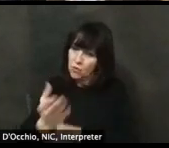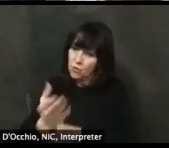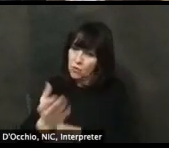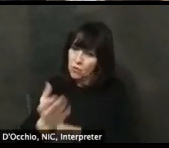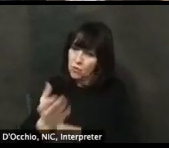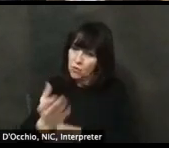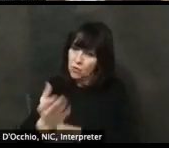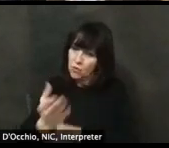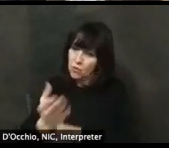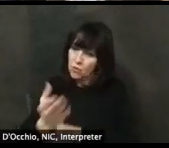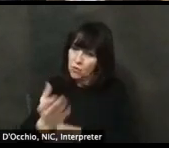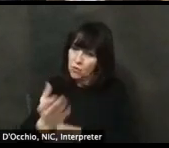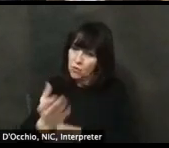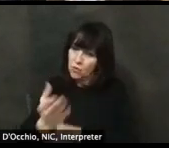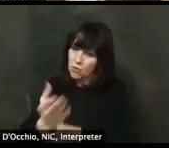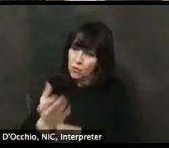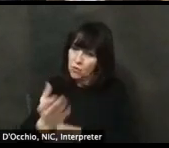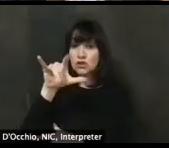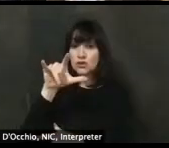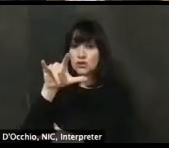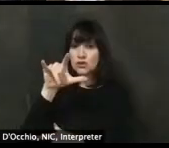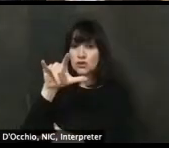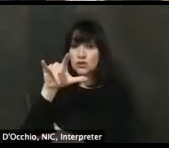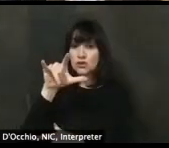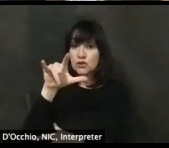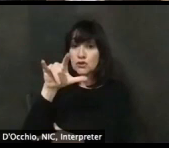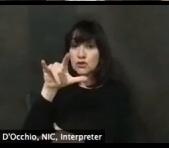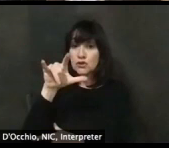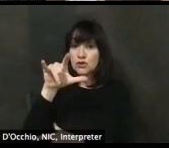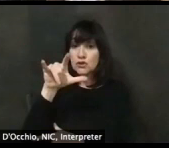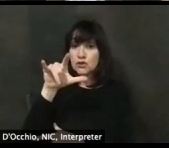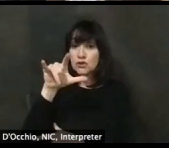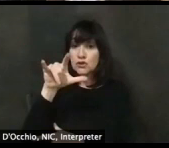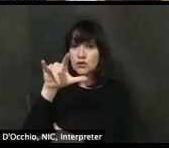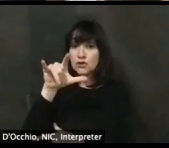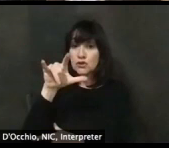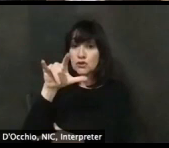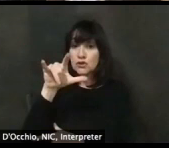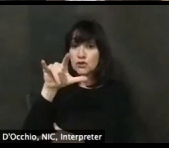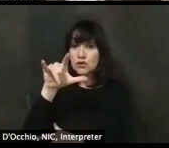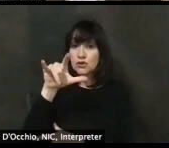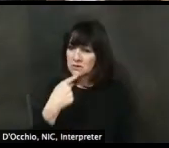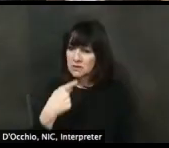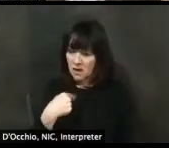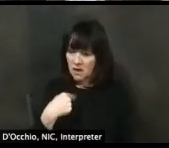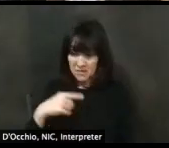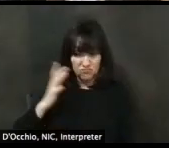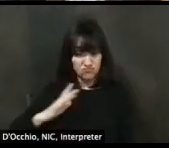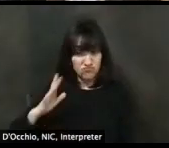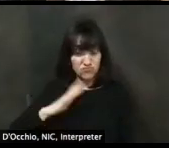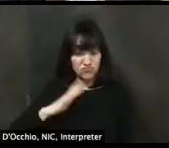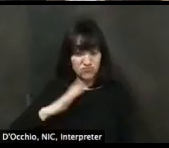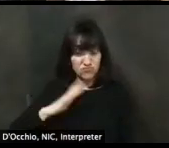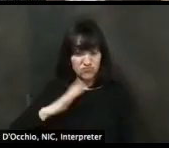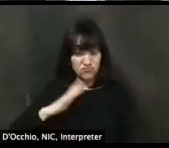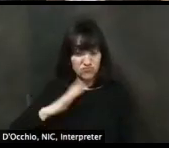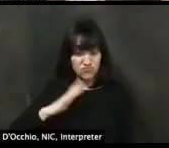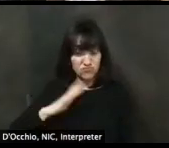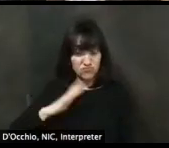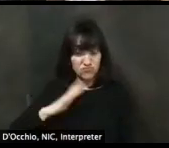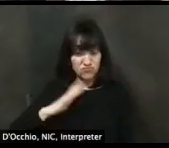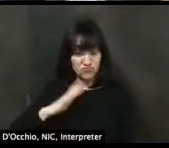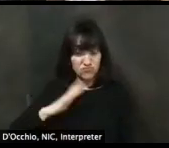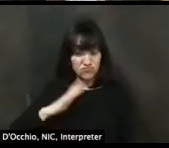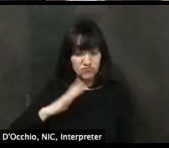we are experiencing now. There was not a treatment. There was not a vaccination. The difference is today we have a much more sophisticated health system that